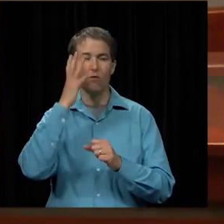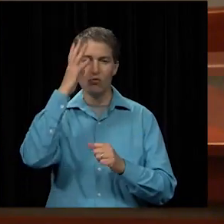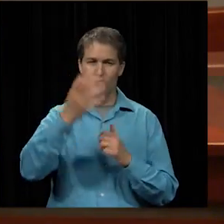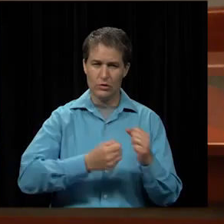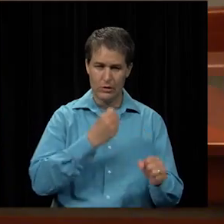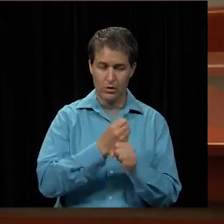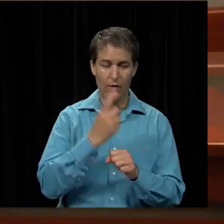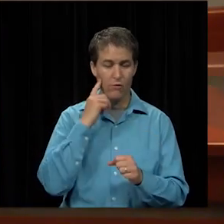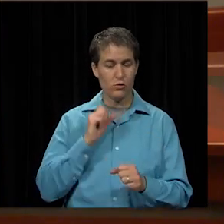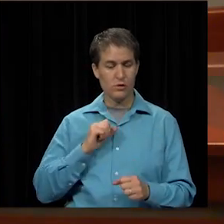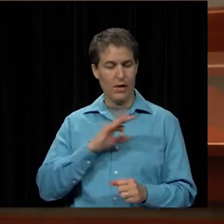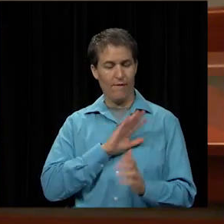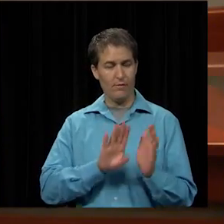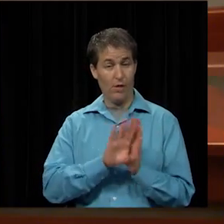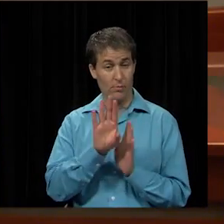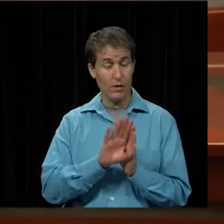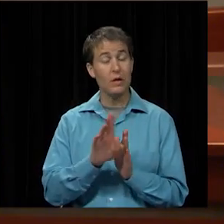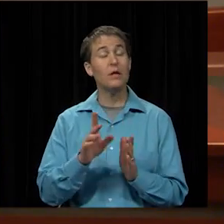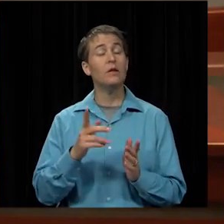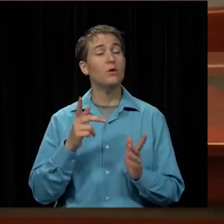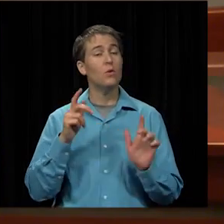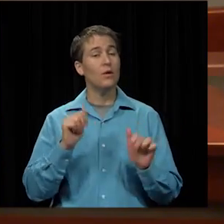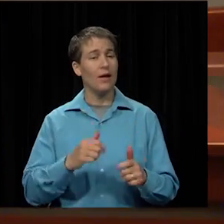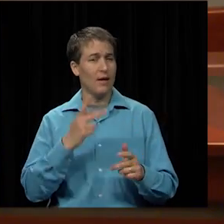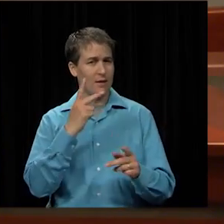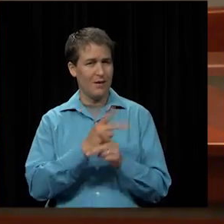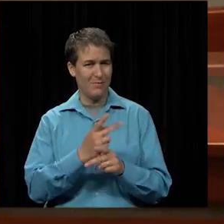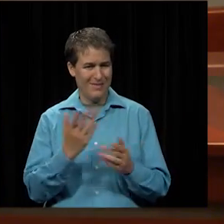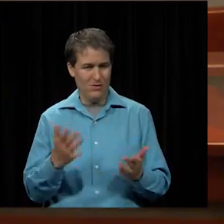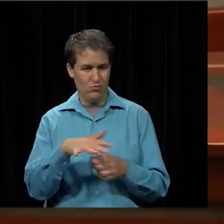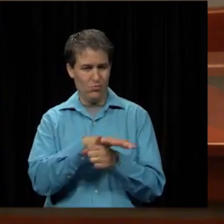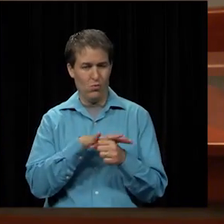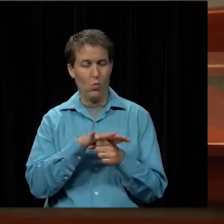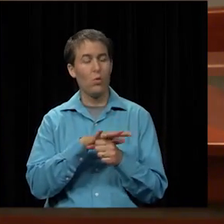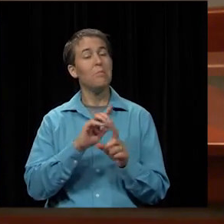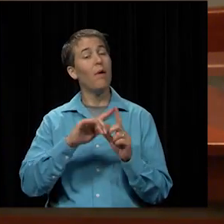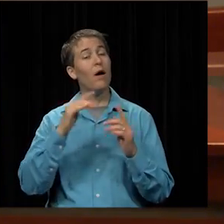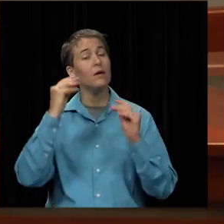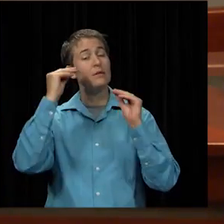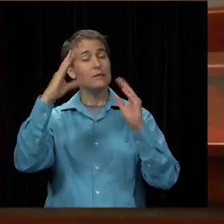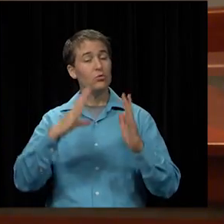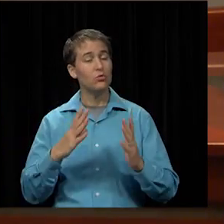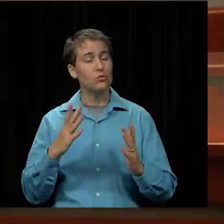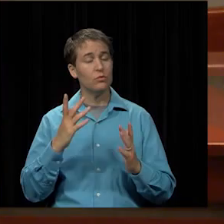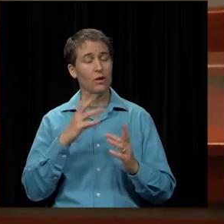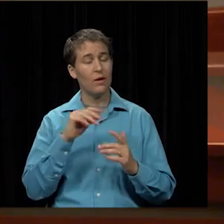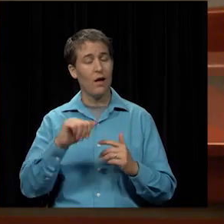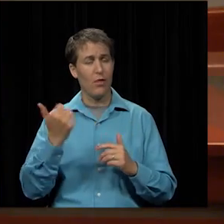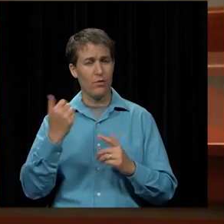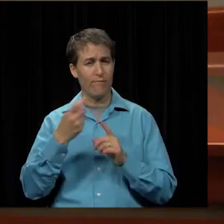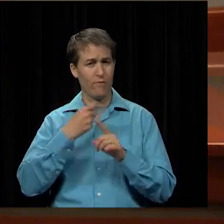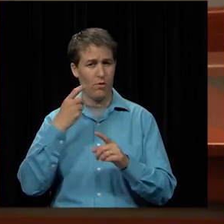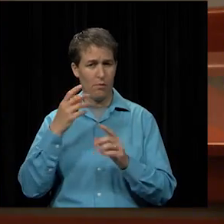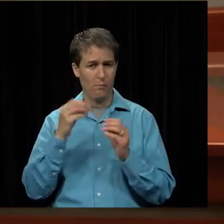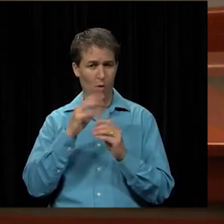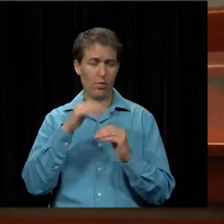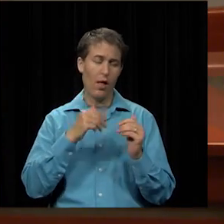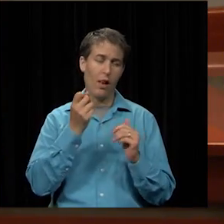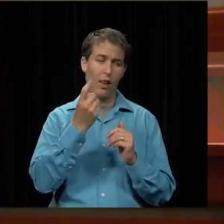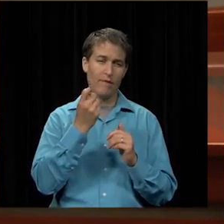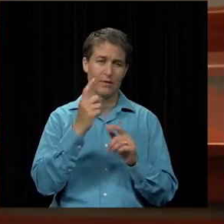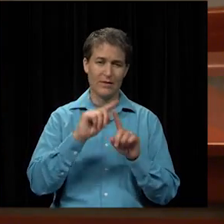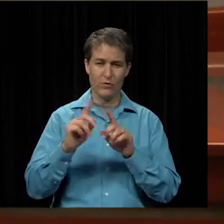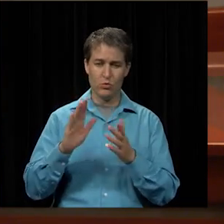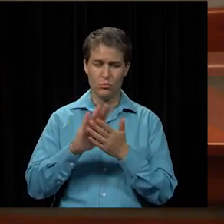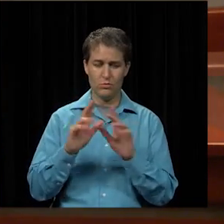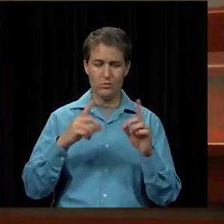in terms of staff development. So we get to hold this right here locally. But we had teachers and others come from more than 11 different districts